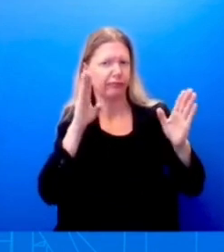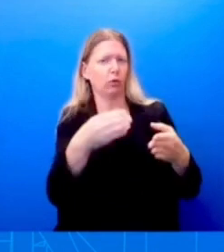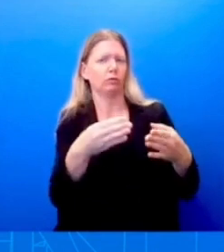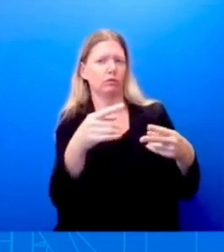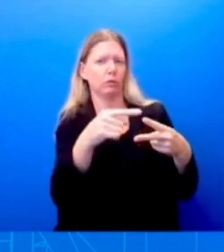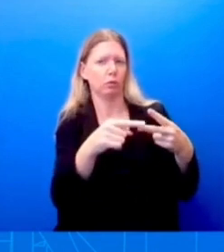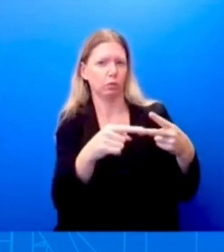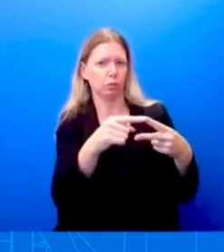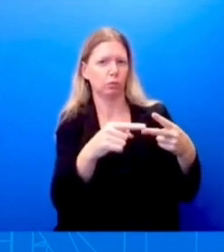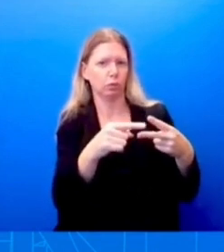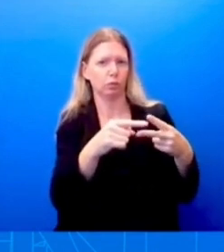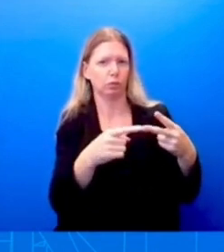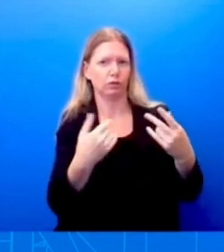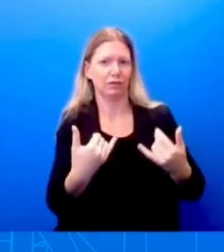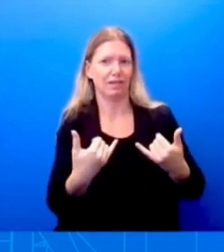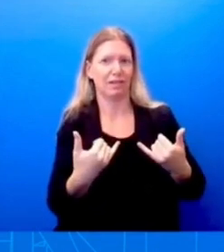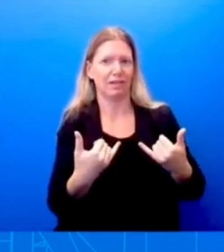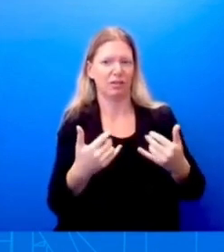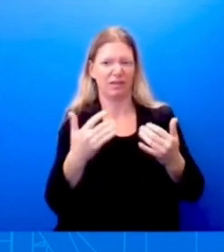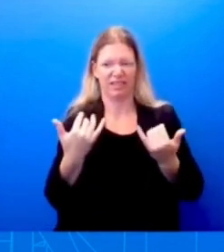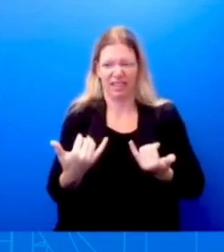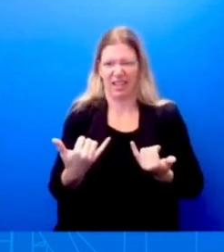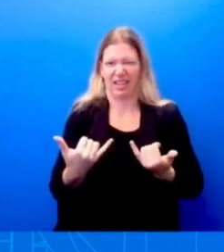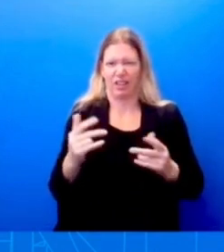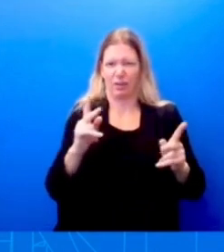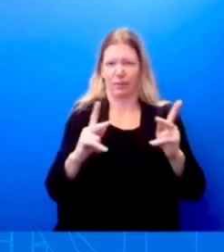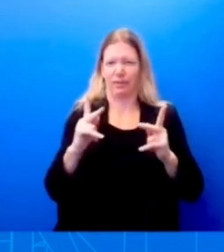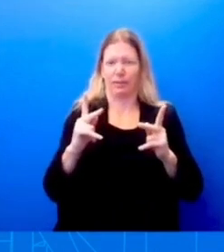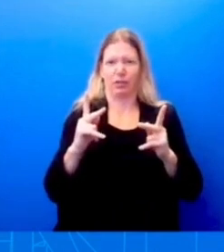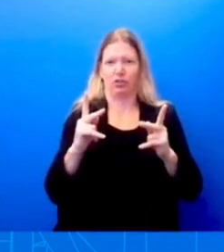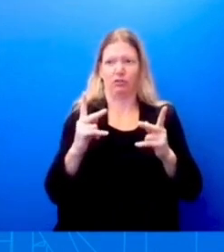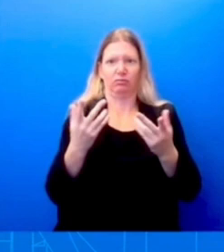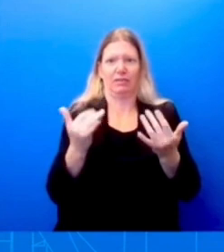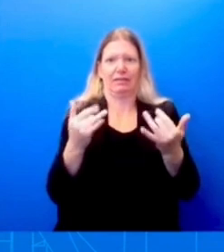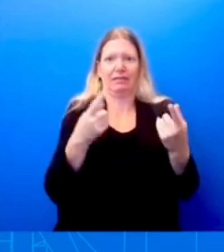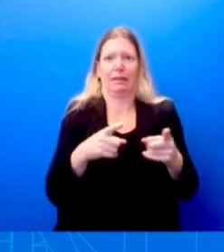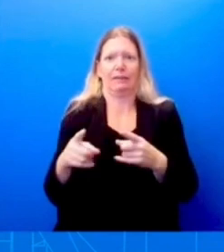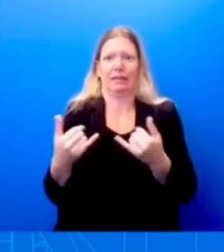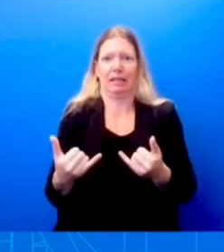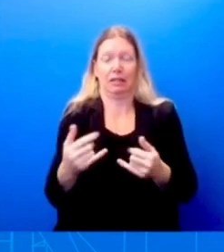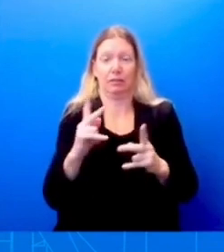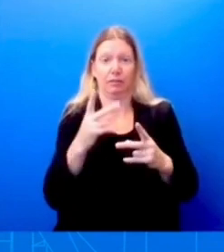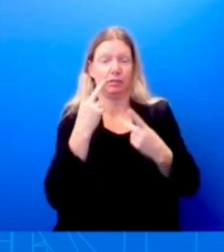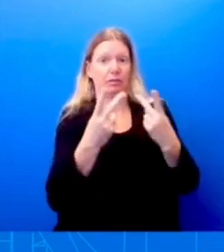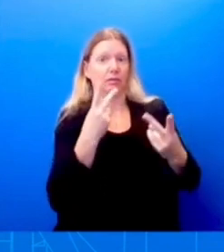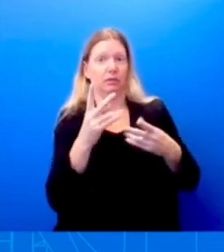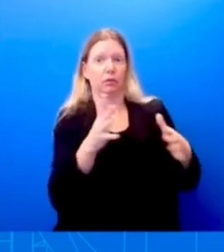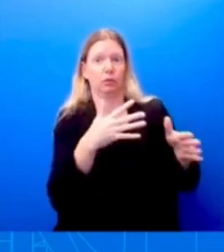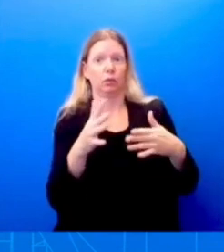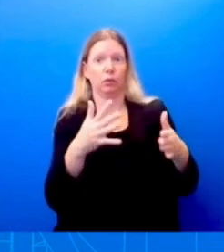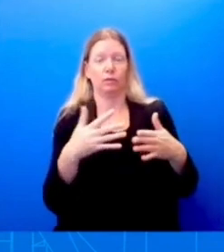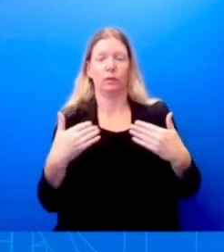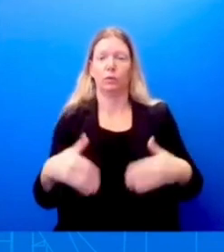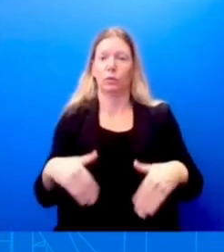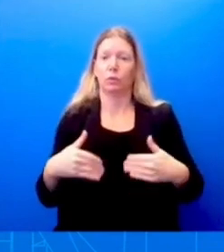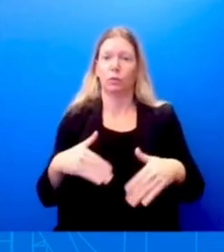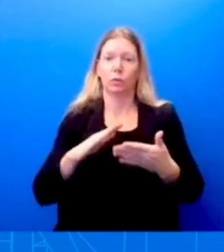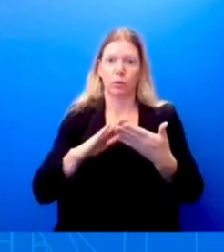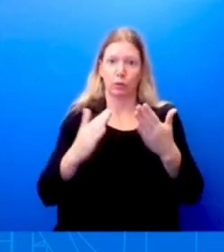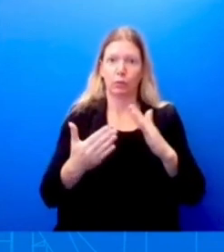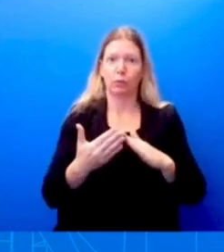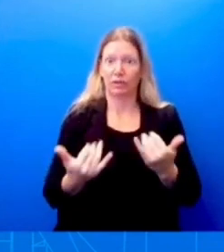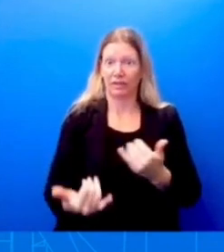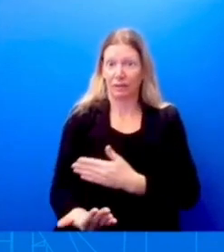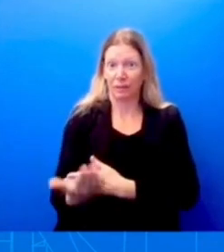everybody's mind as we see this potential Category 3 storm. And as a community is mourning, I don't have anything else to read